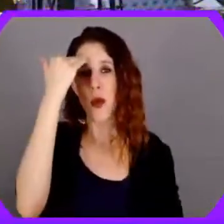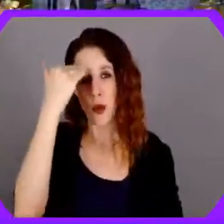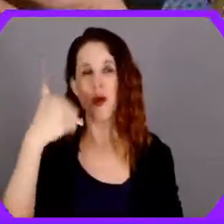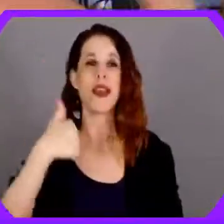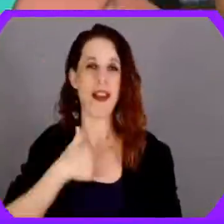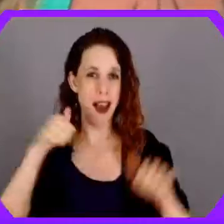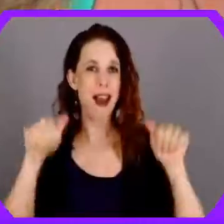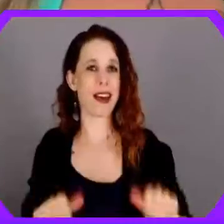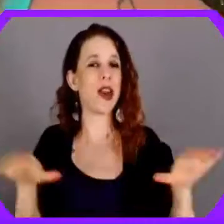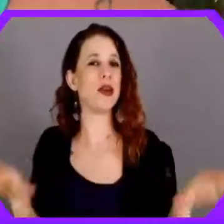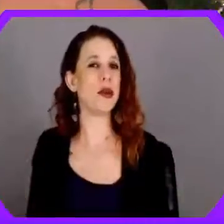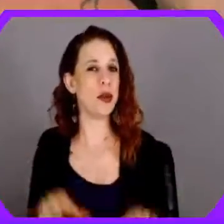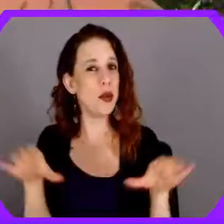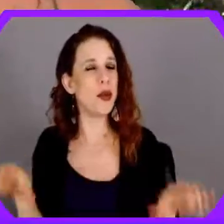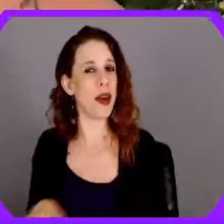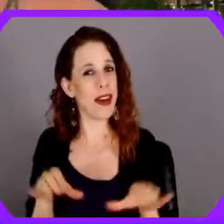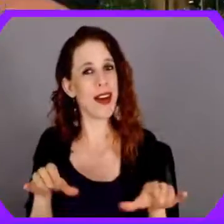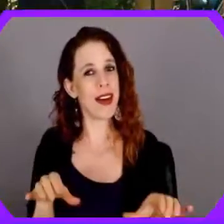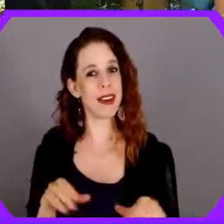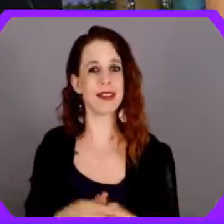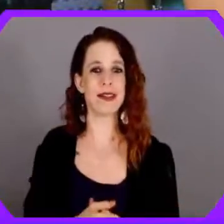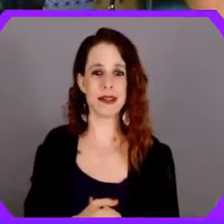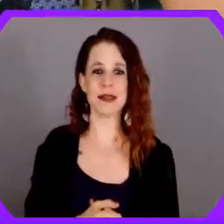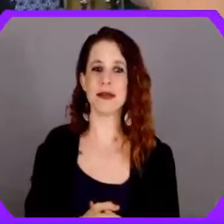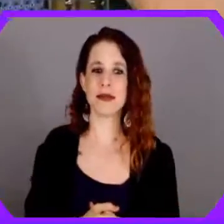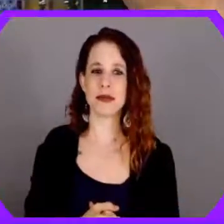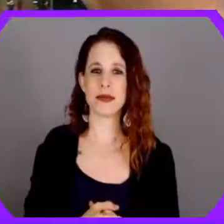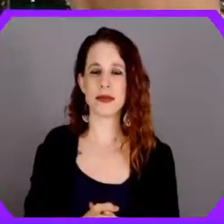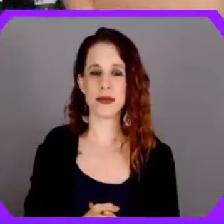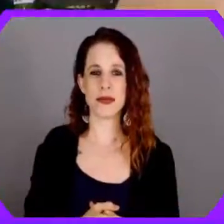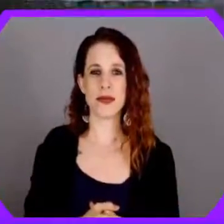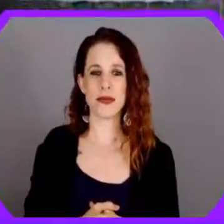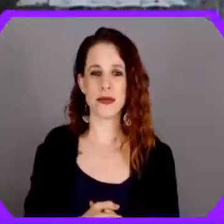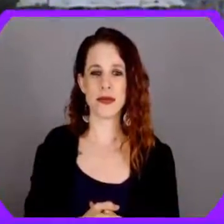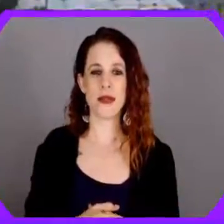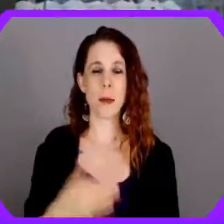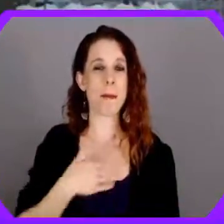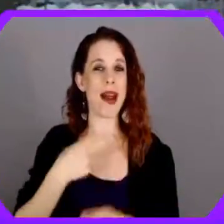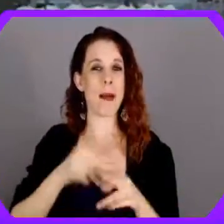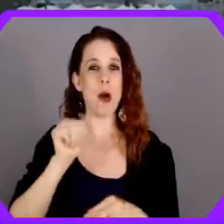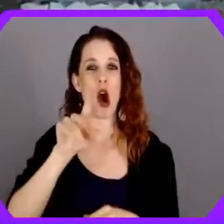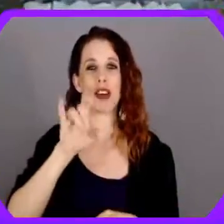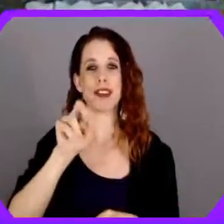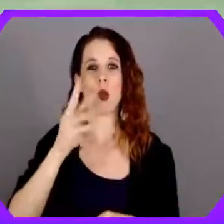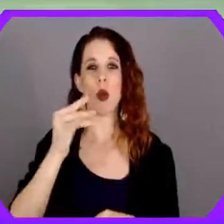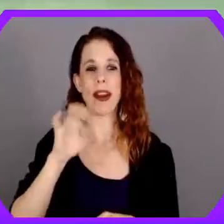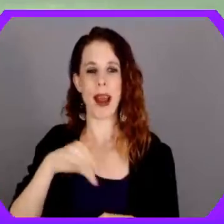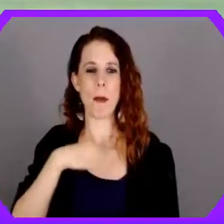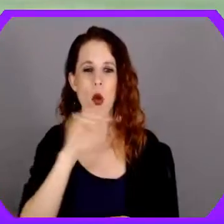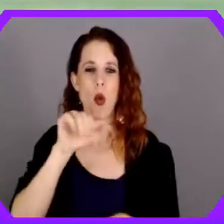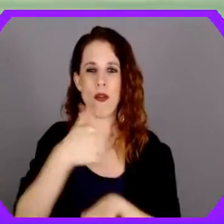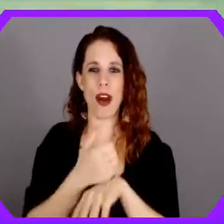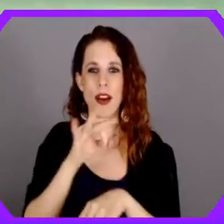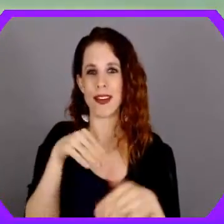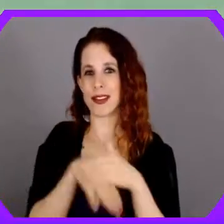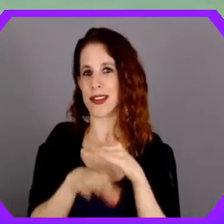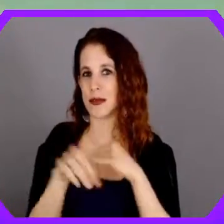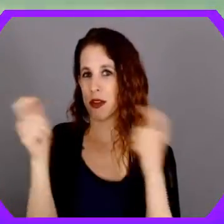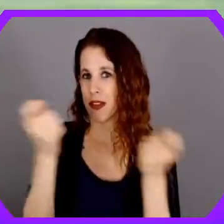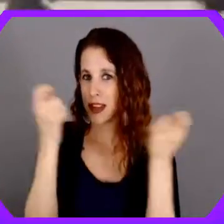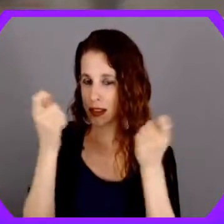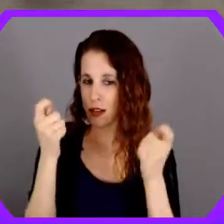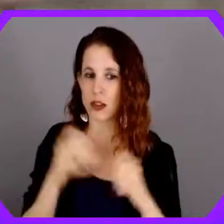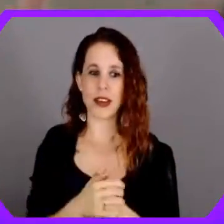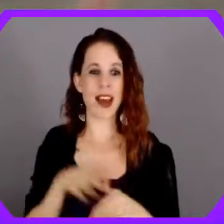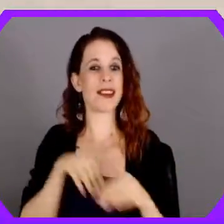I know that I can do it! My name is Austin Whitney and I'm the co-founder of Accessible